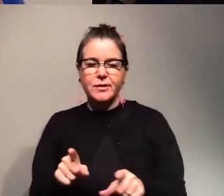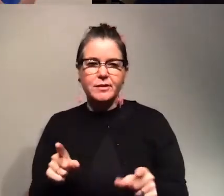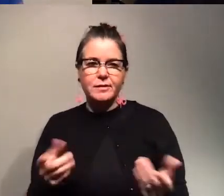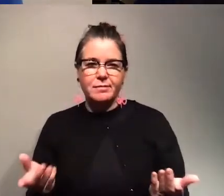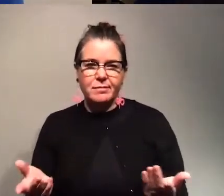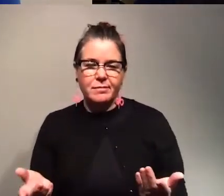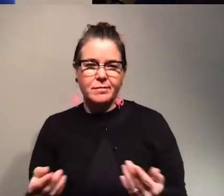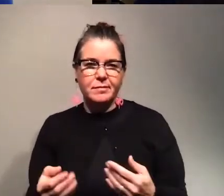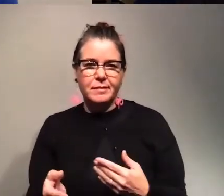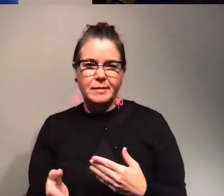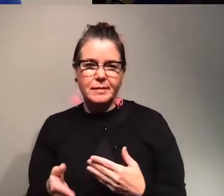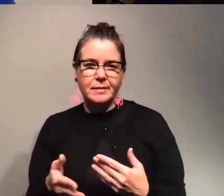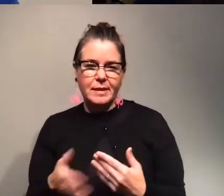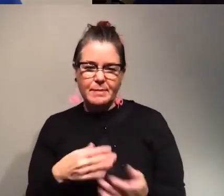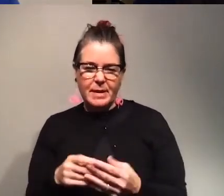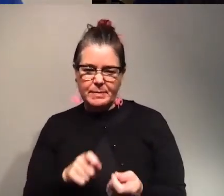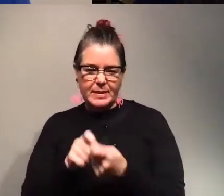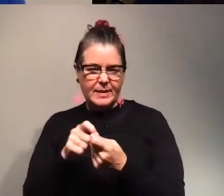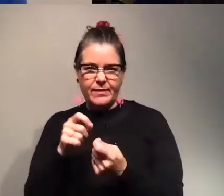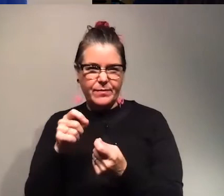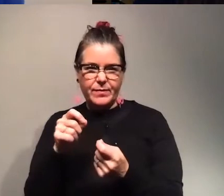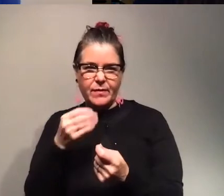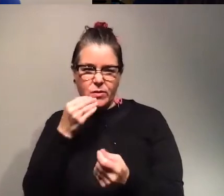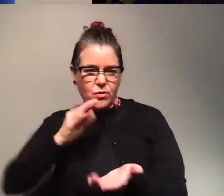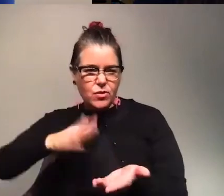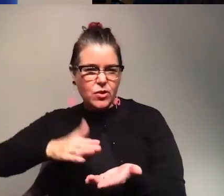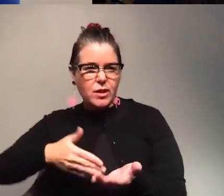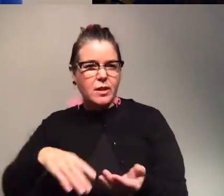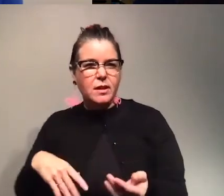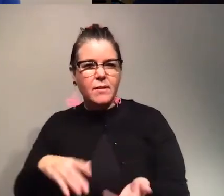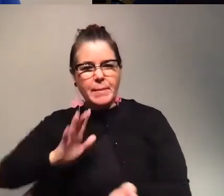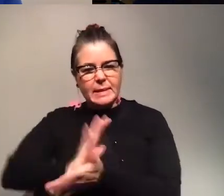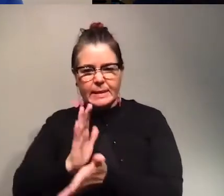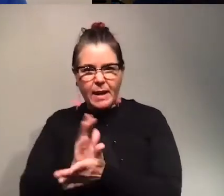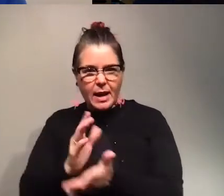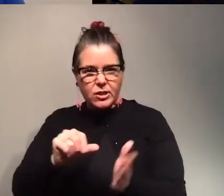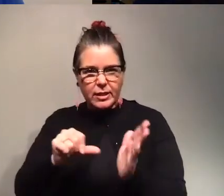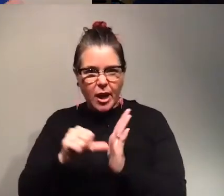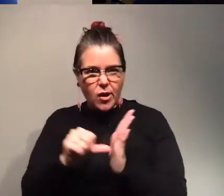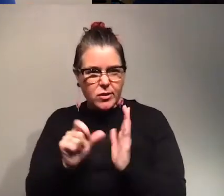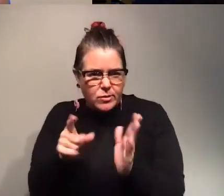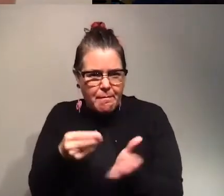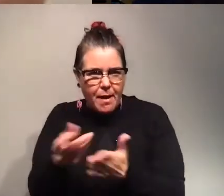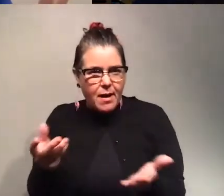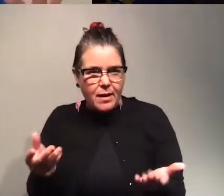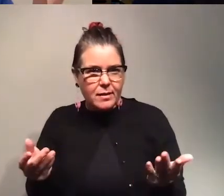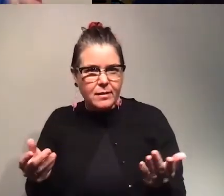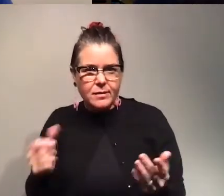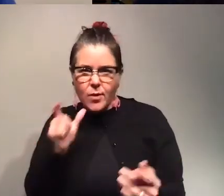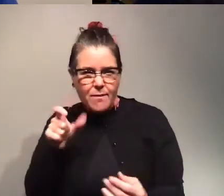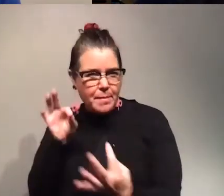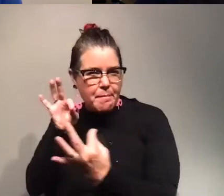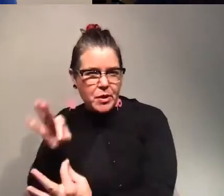for certain recipes and you need to do maybe smashed carrots you can also just buy that not so perfect